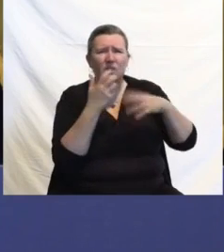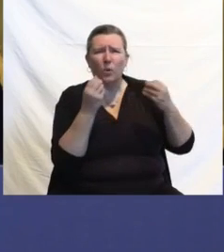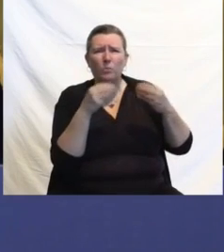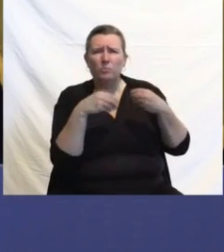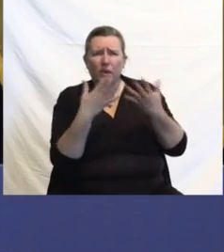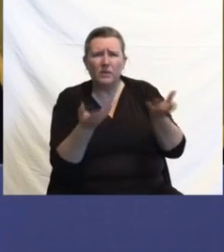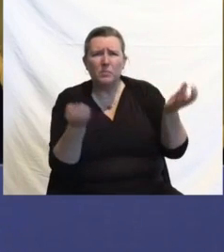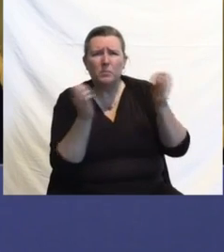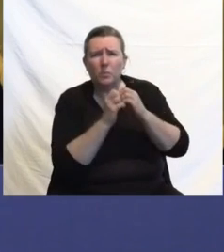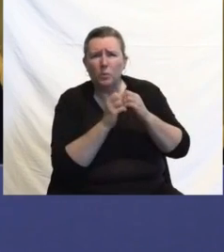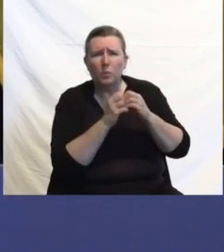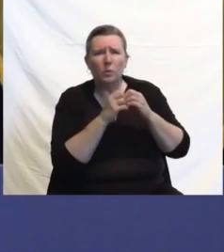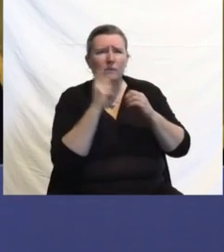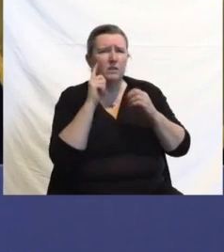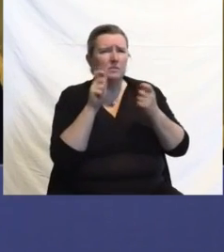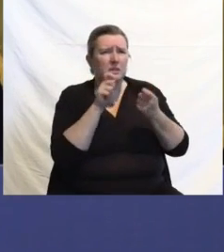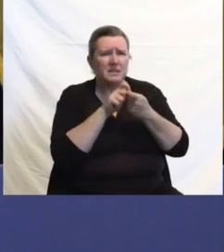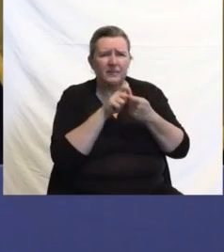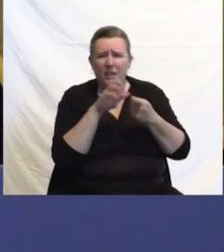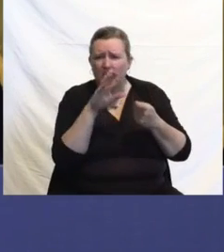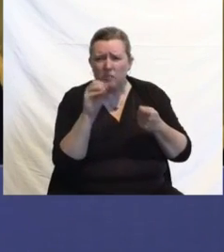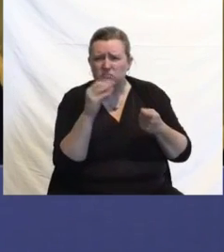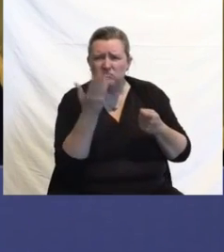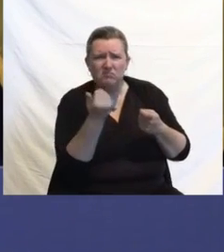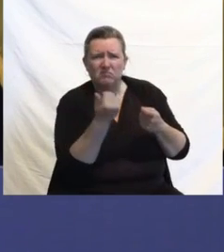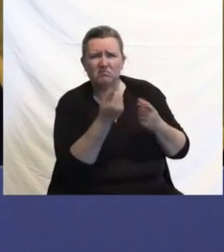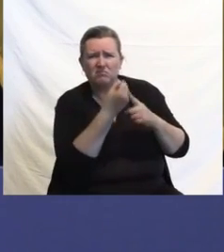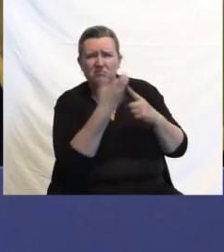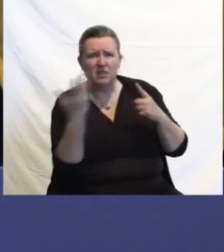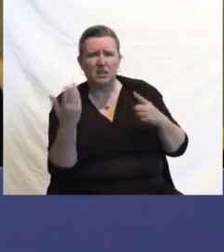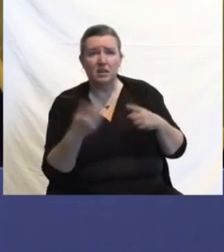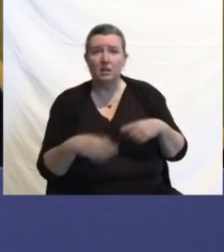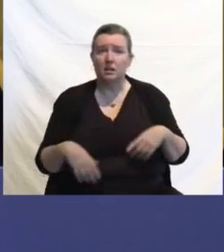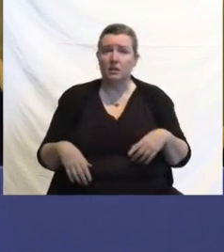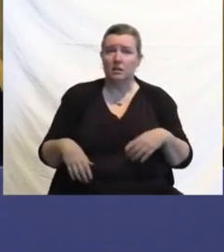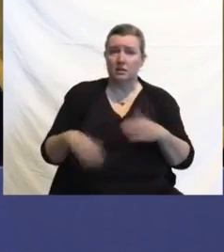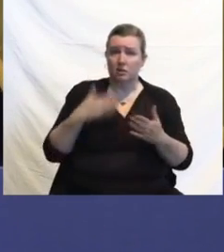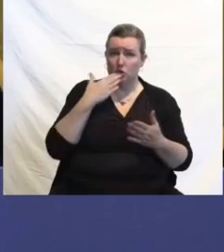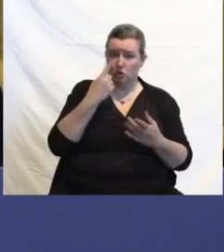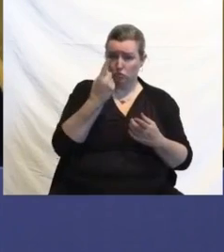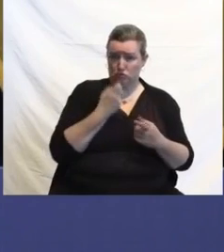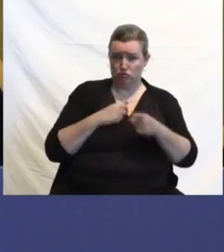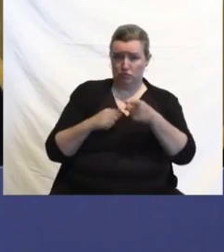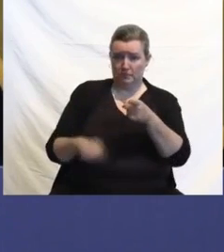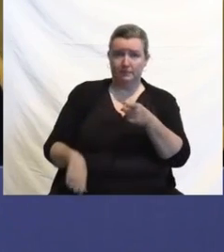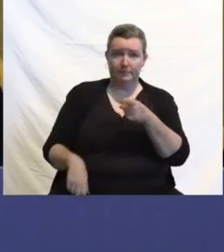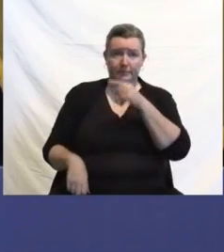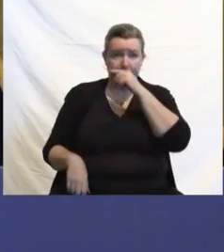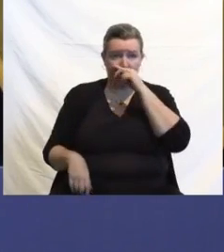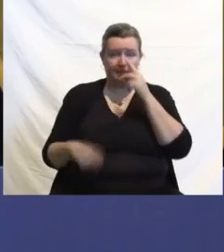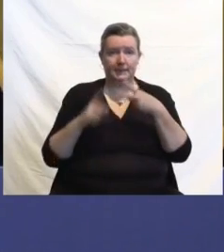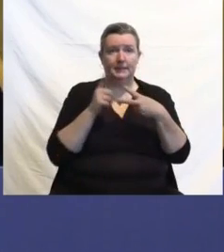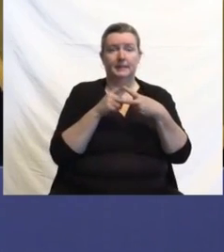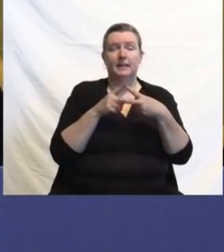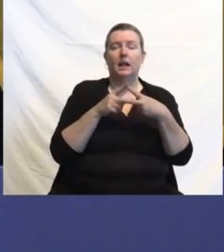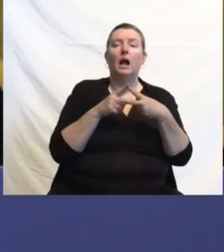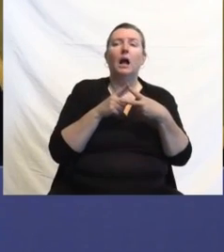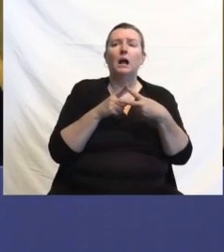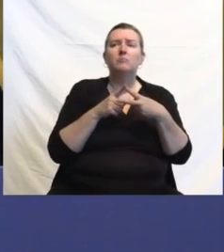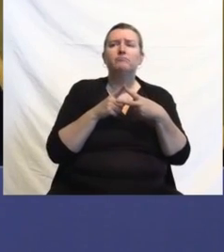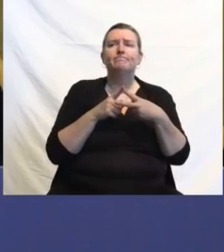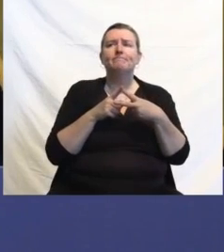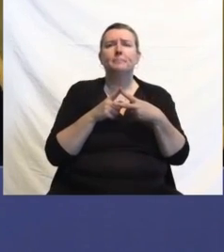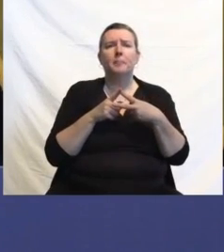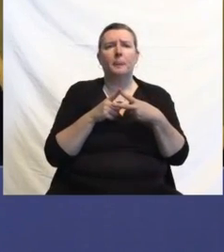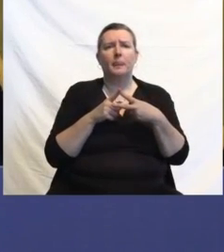already exist? Trish, thank you. The first one is a good one. We have been, for months now,